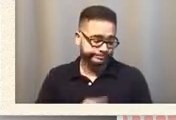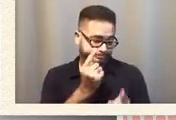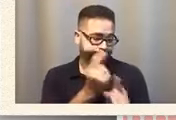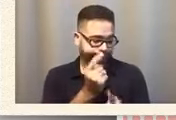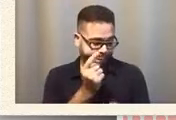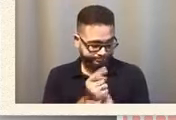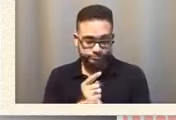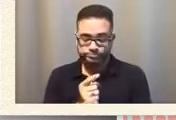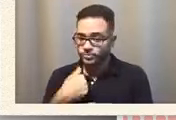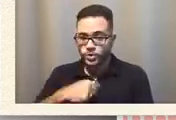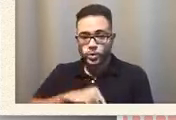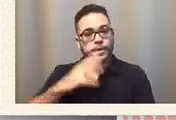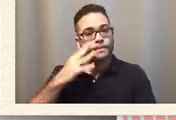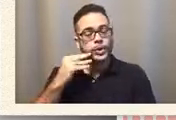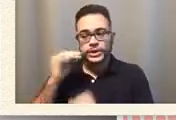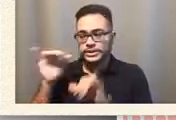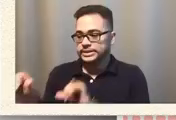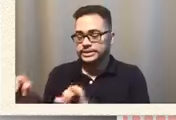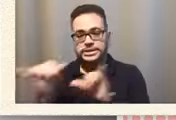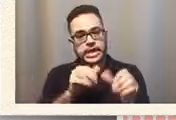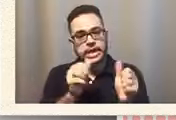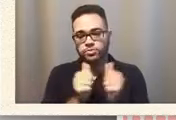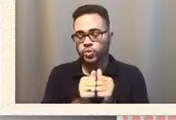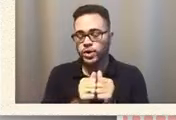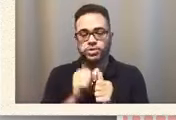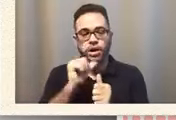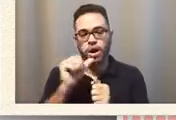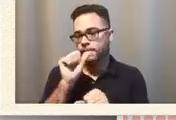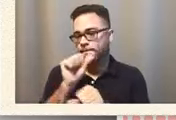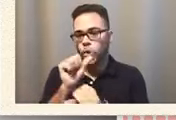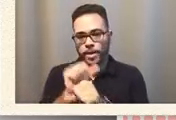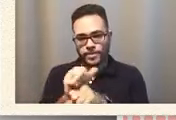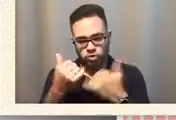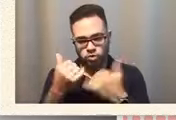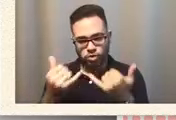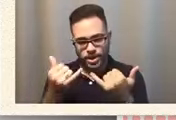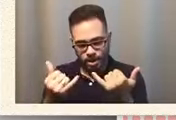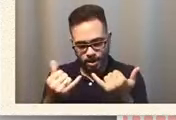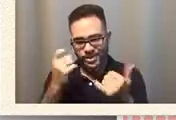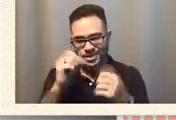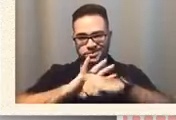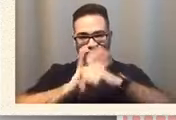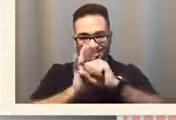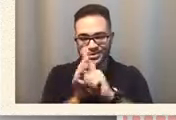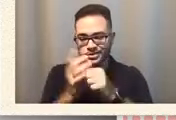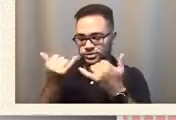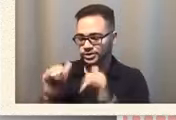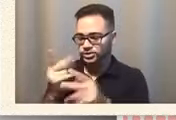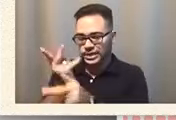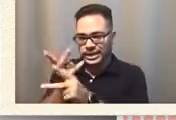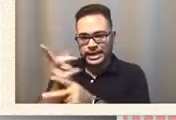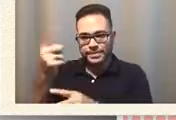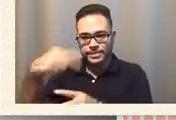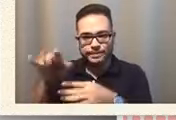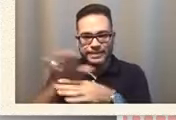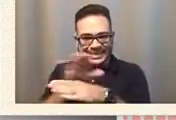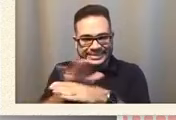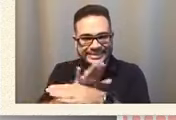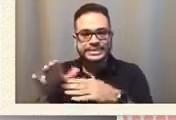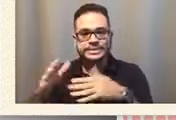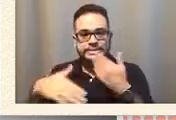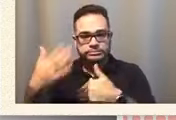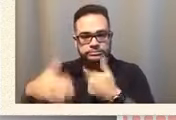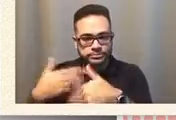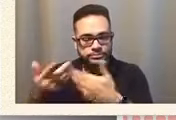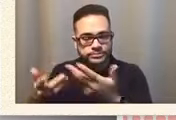everybody else unemployment at the moment keeping them occupied proactively you know